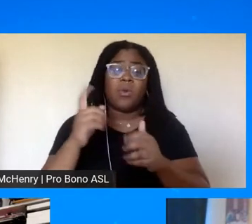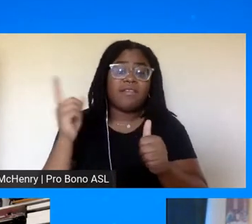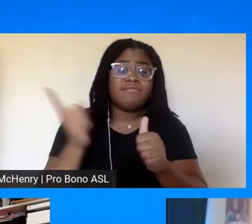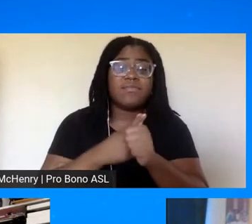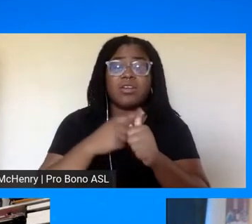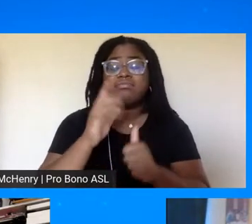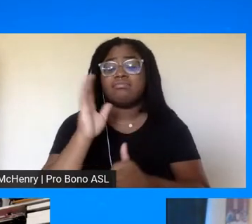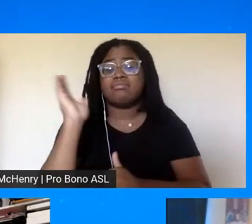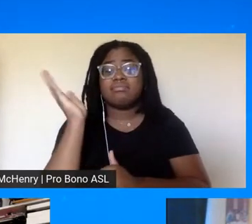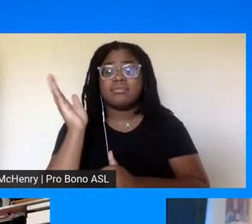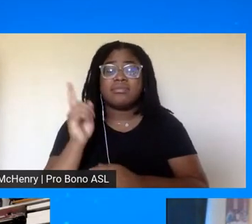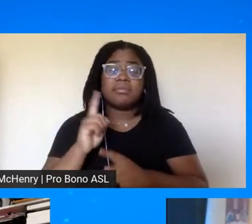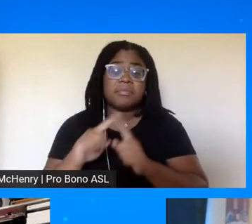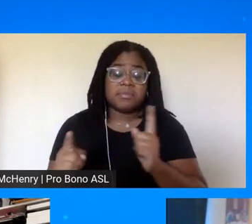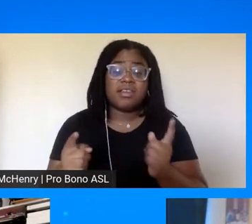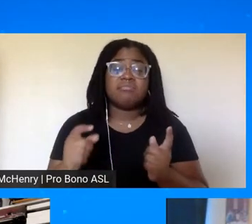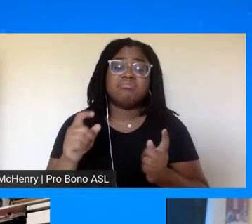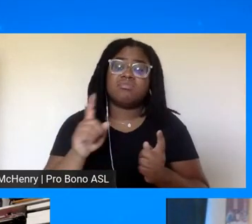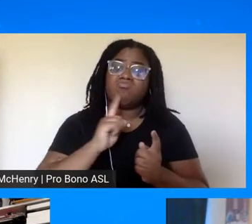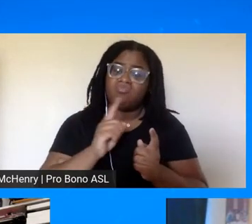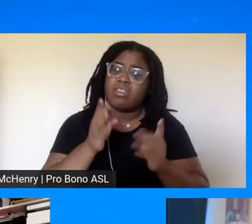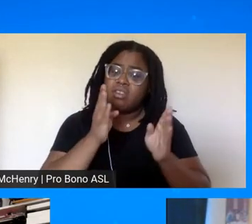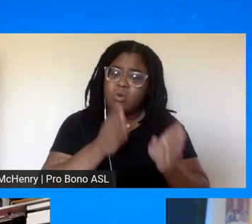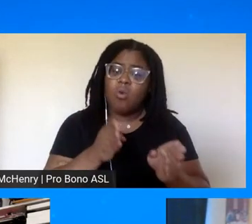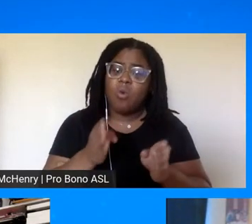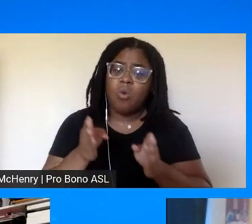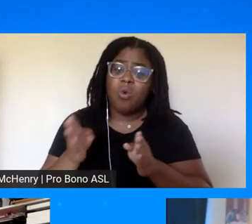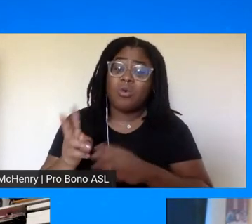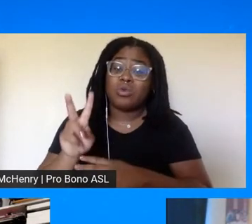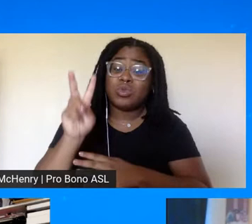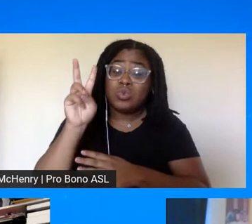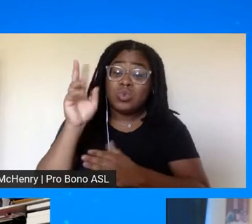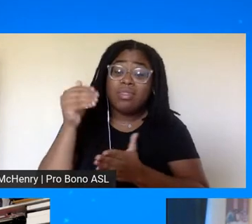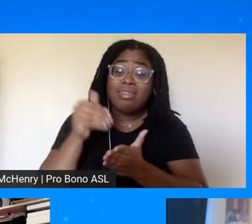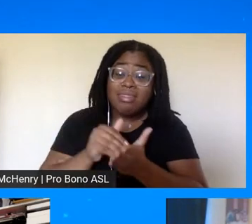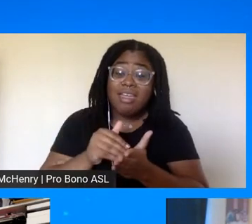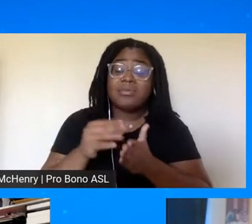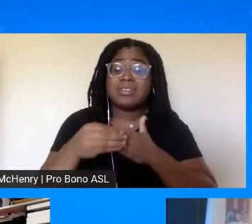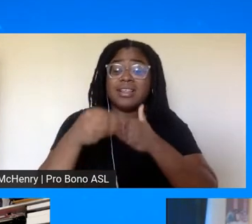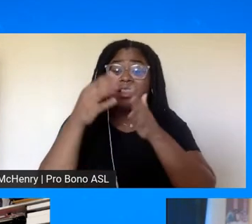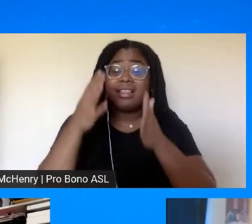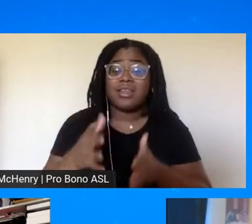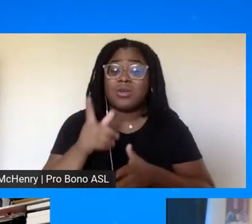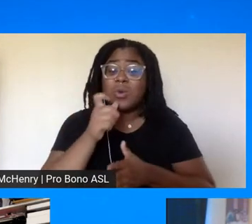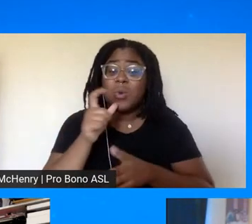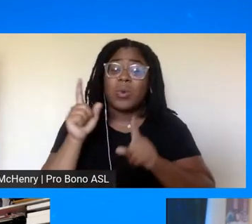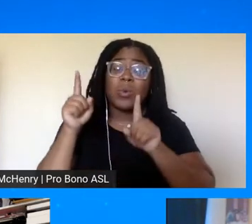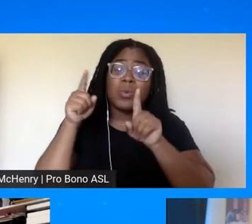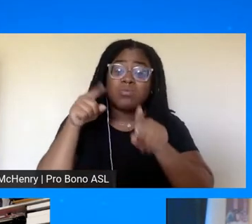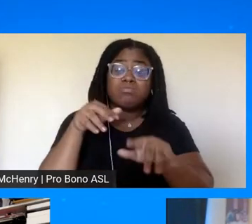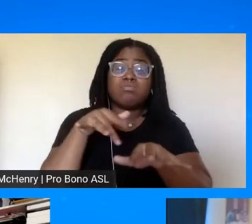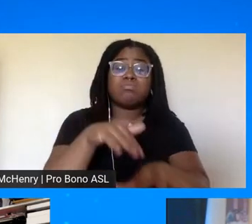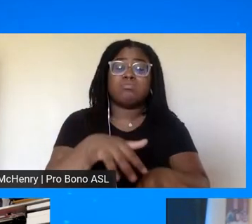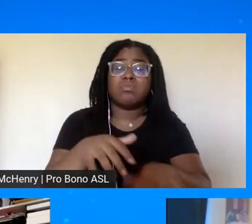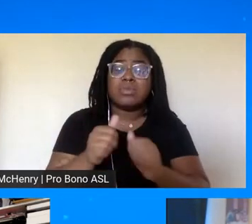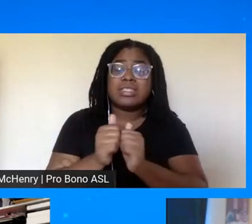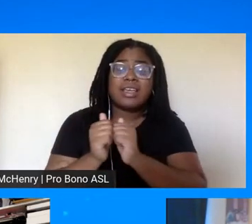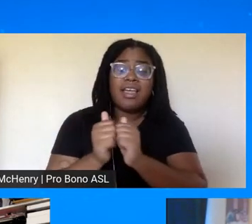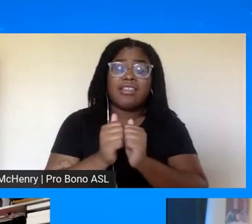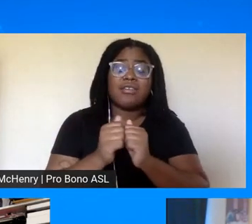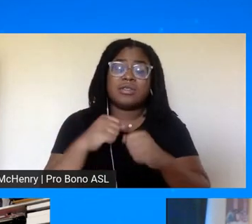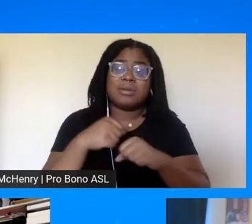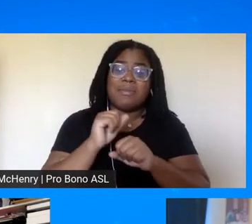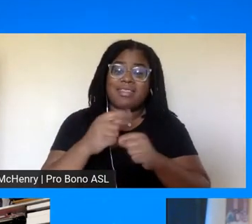did a magnificent job of organizing over 2,000 leaders that were able to come in and make that a success